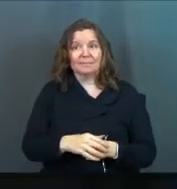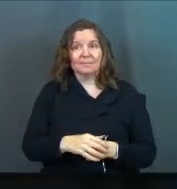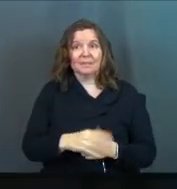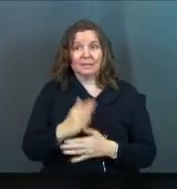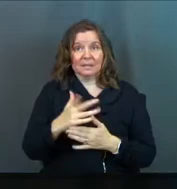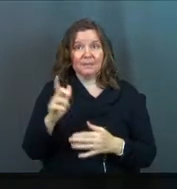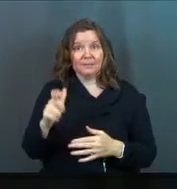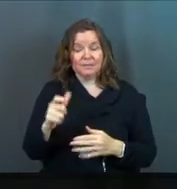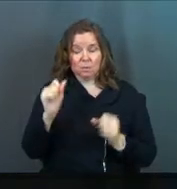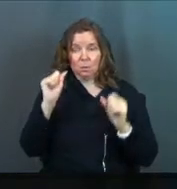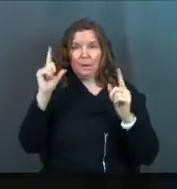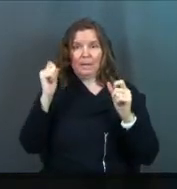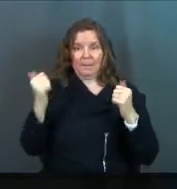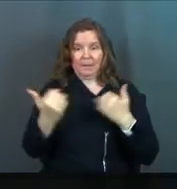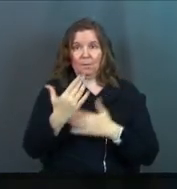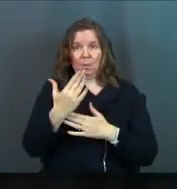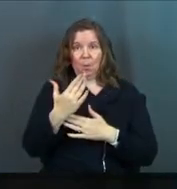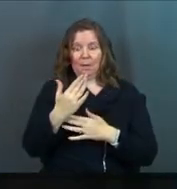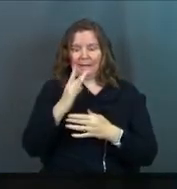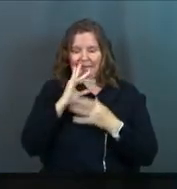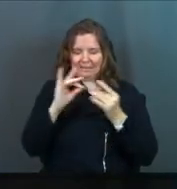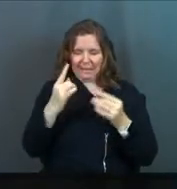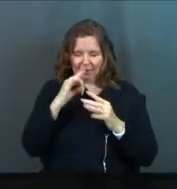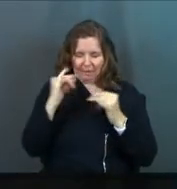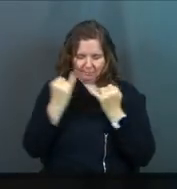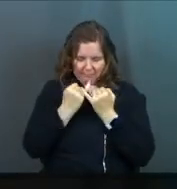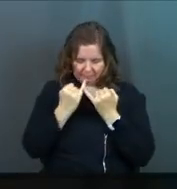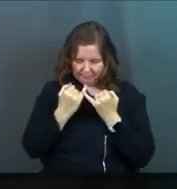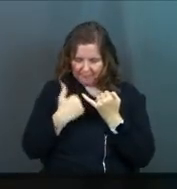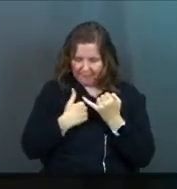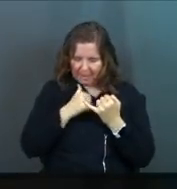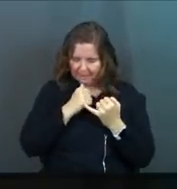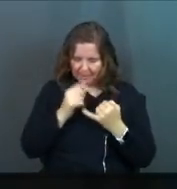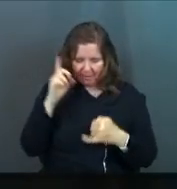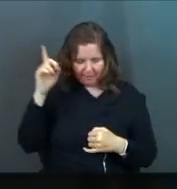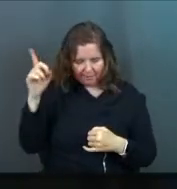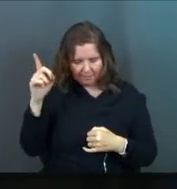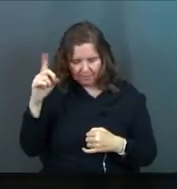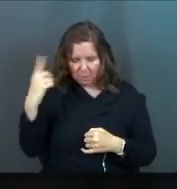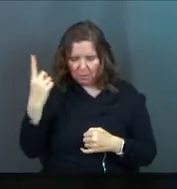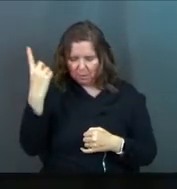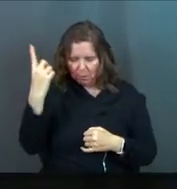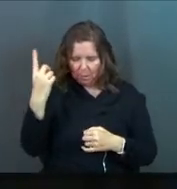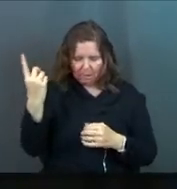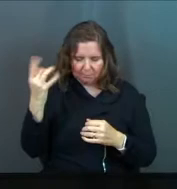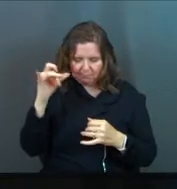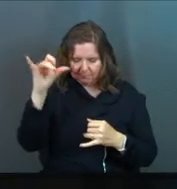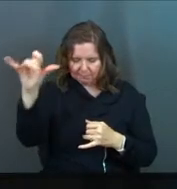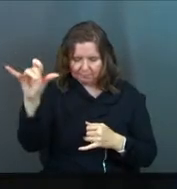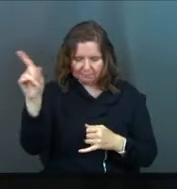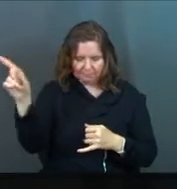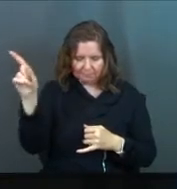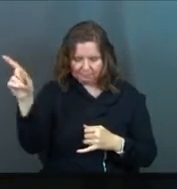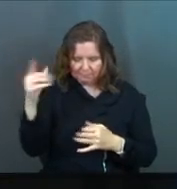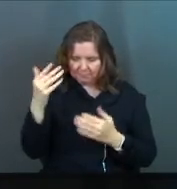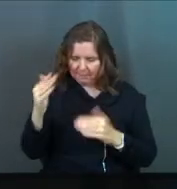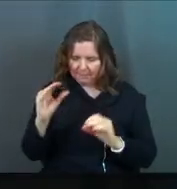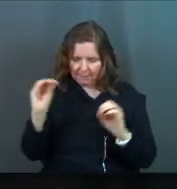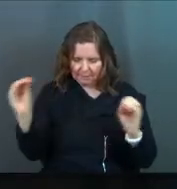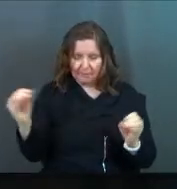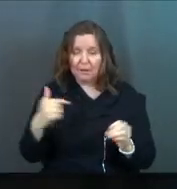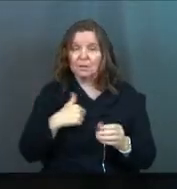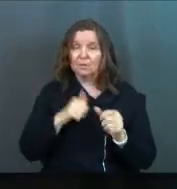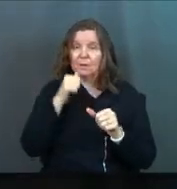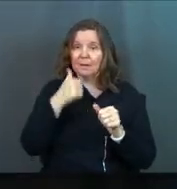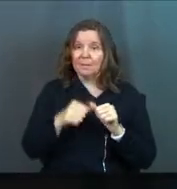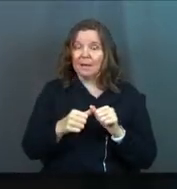Some of us need to wake up every morning saying that. There's only one infinite in this universe and I'm not him. And if you remember